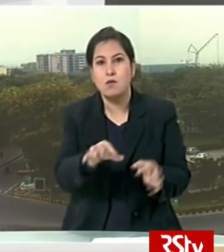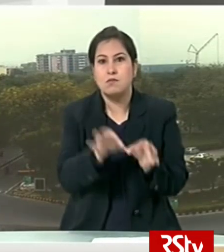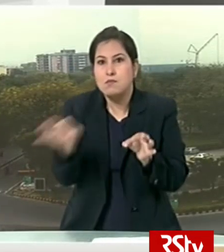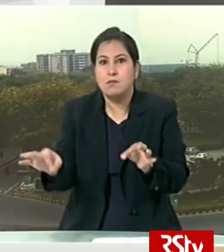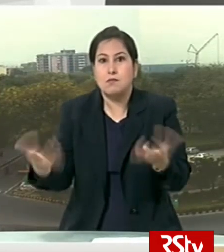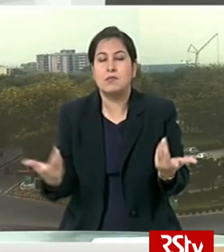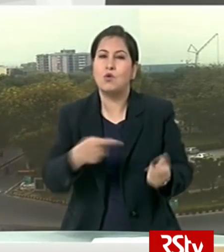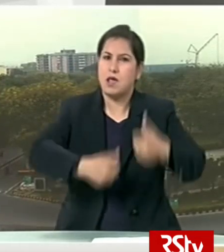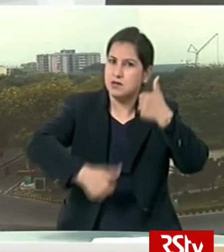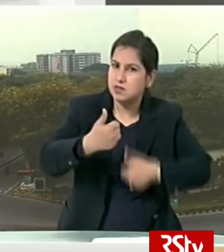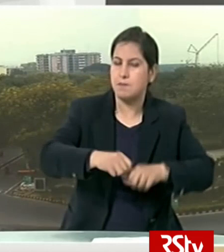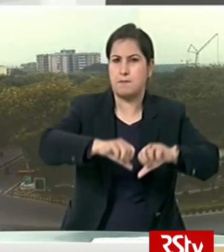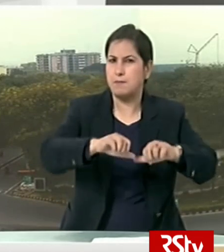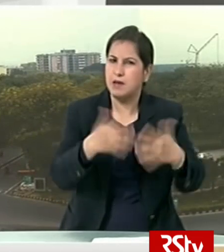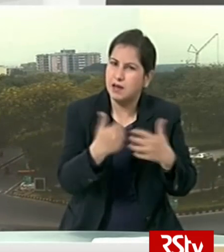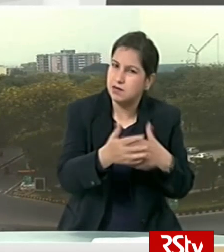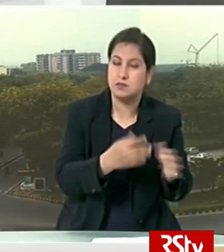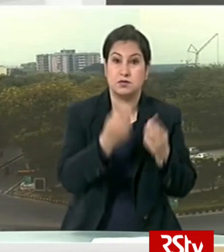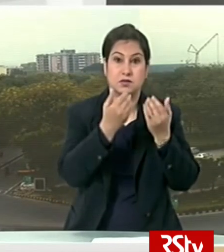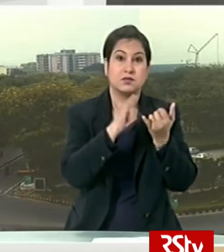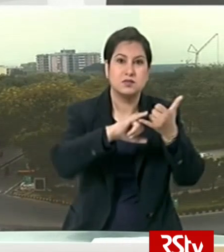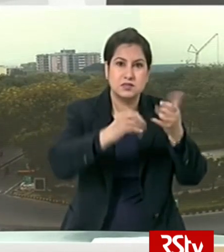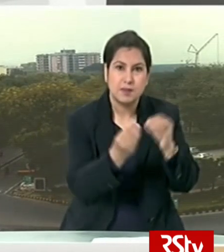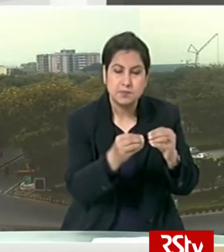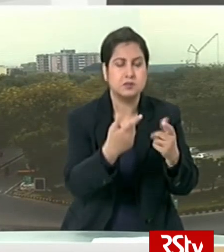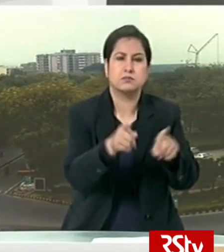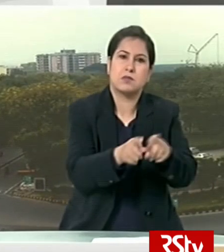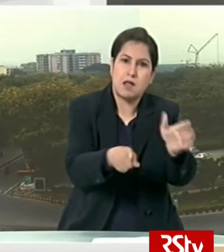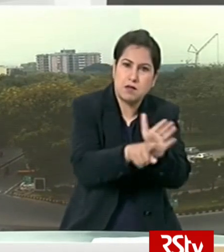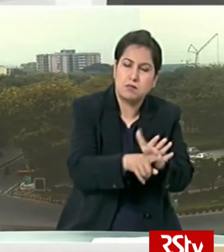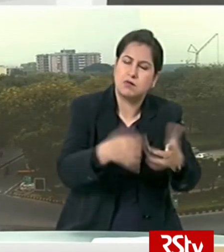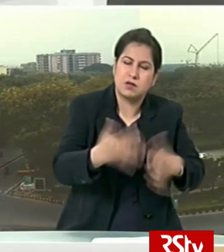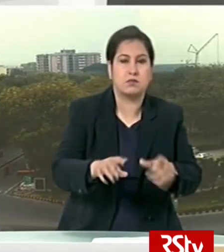irrespective of status of exams and number of subjects and attempts